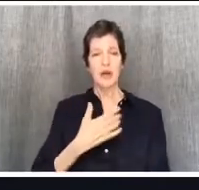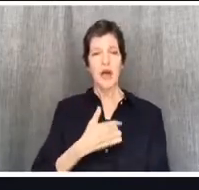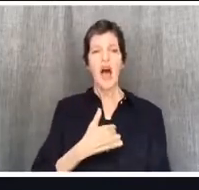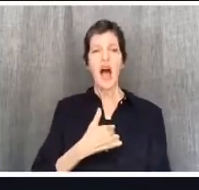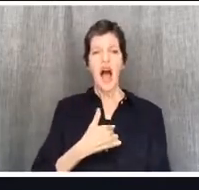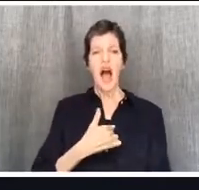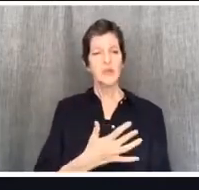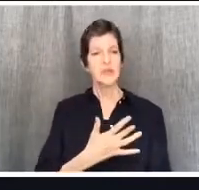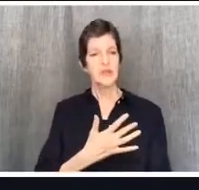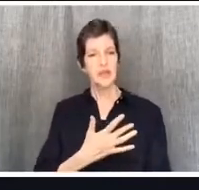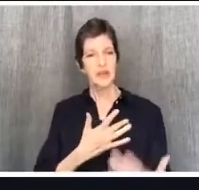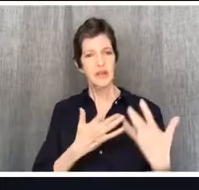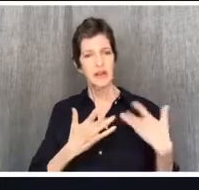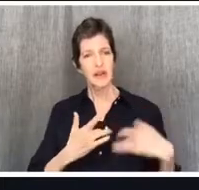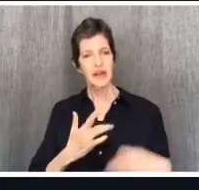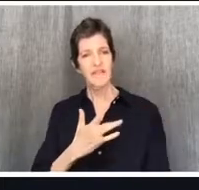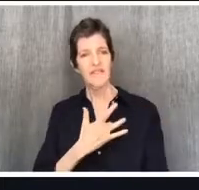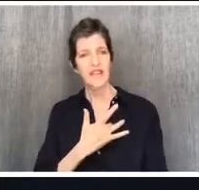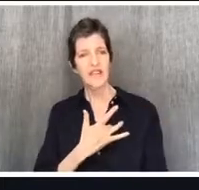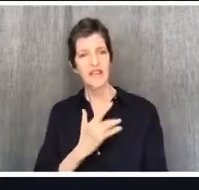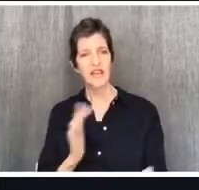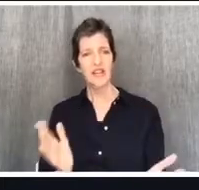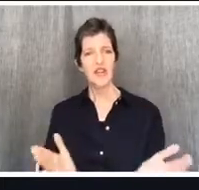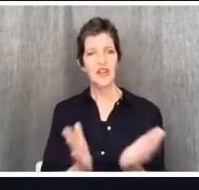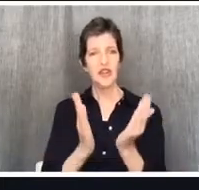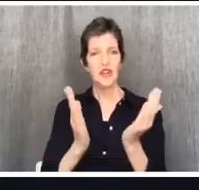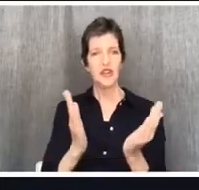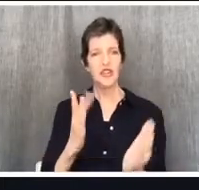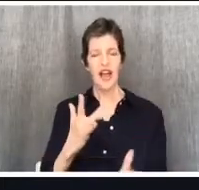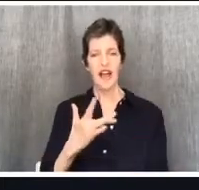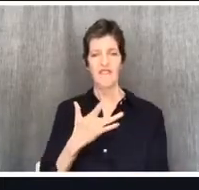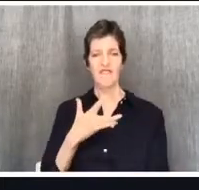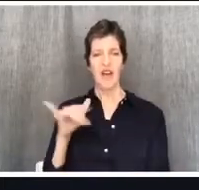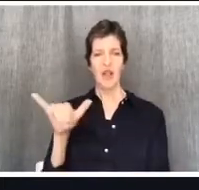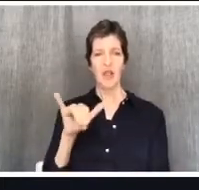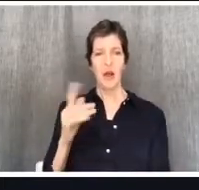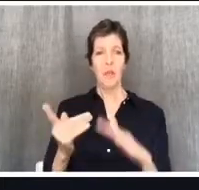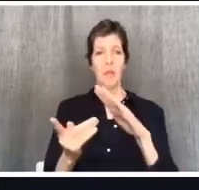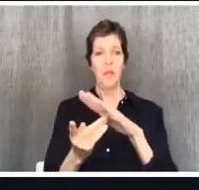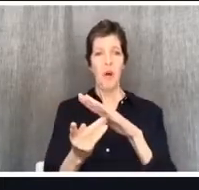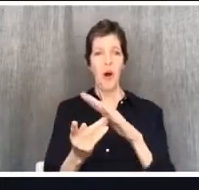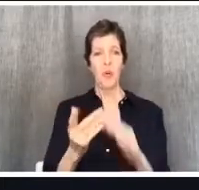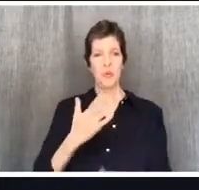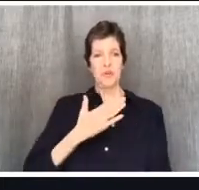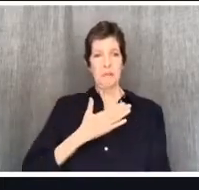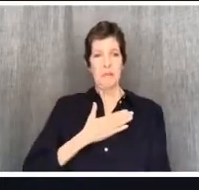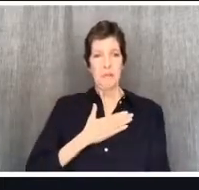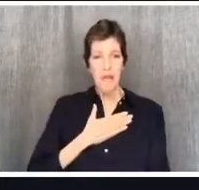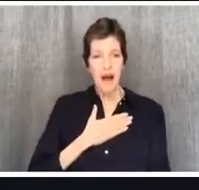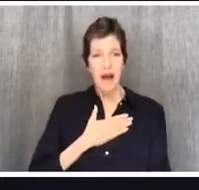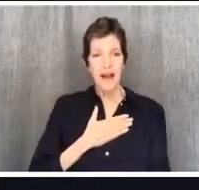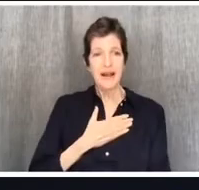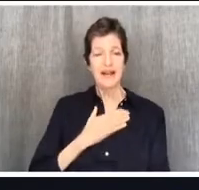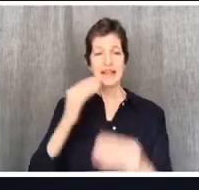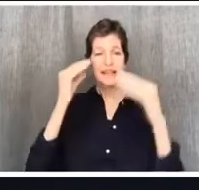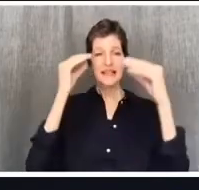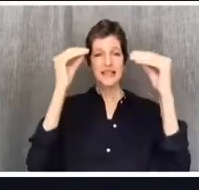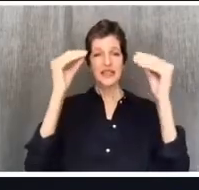My heart was encouraged in certain ways. And my prayer is that this morning you will also be pastored by Paul.